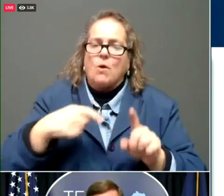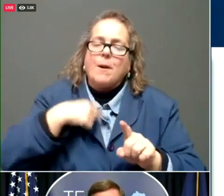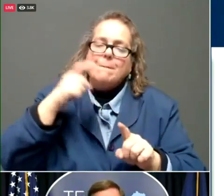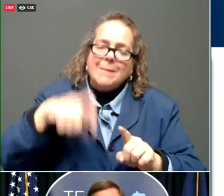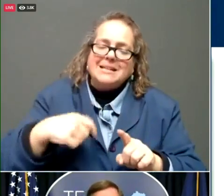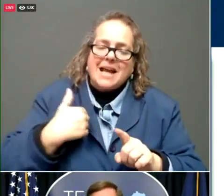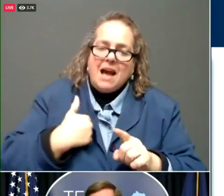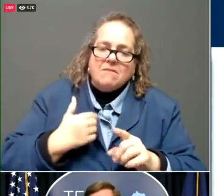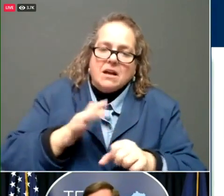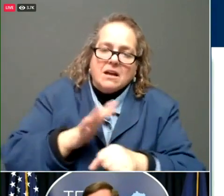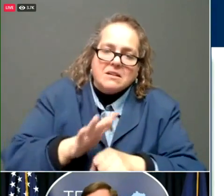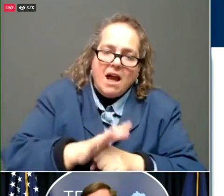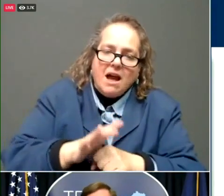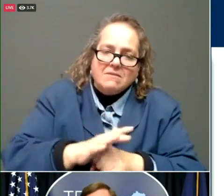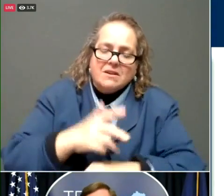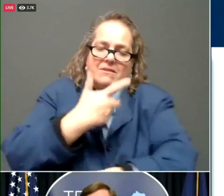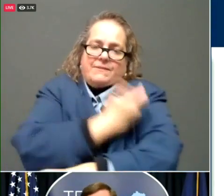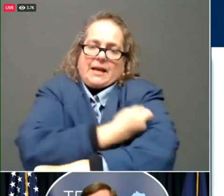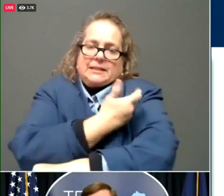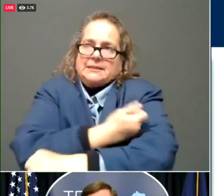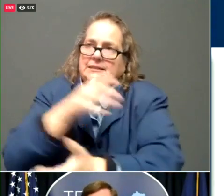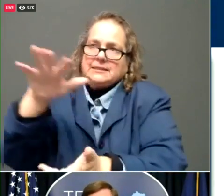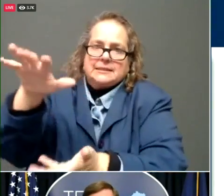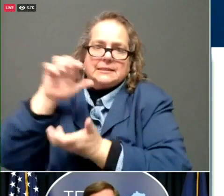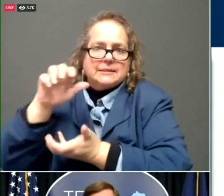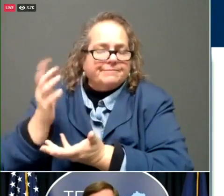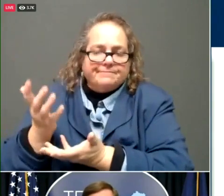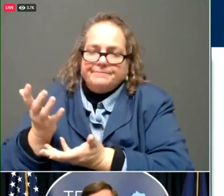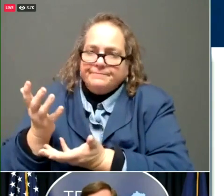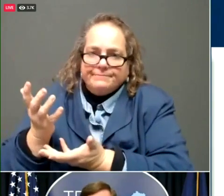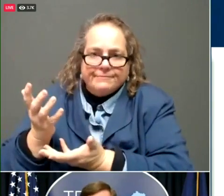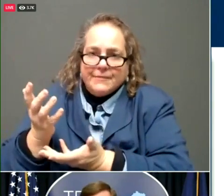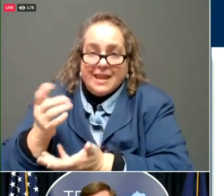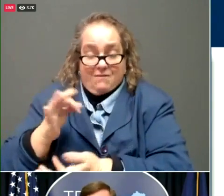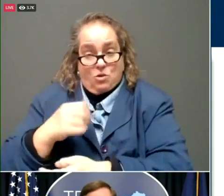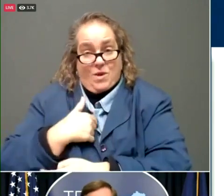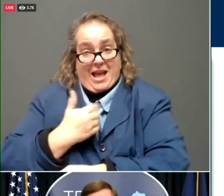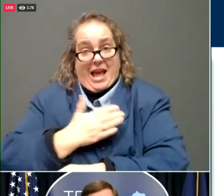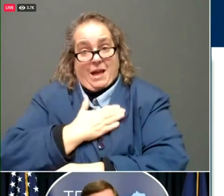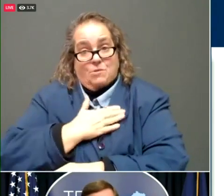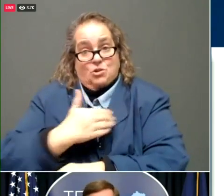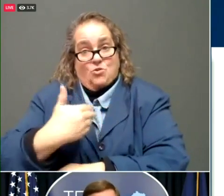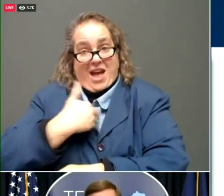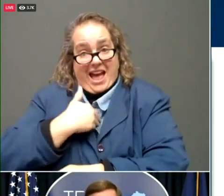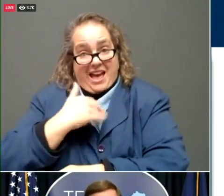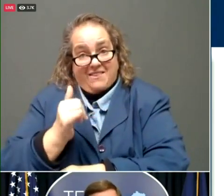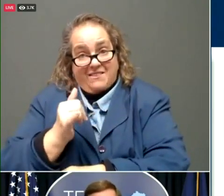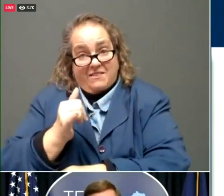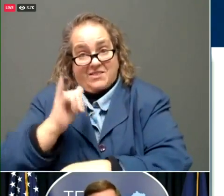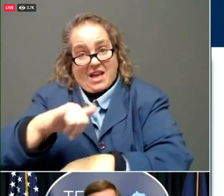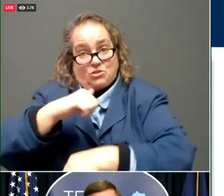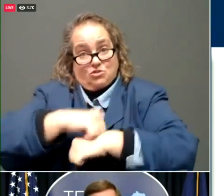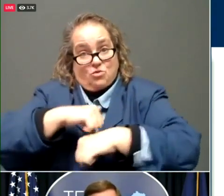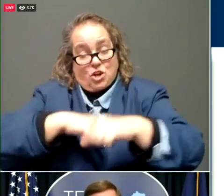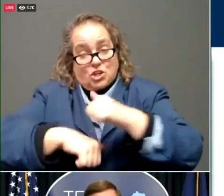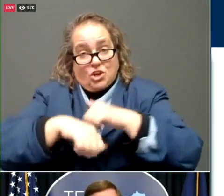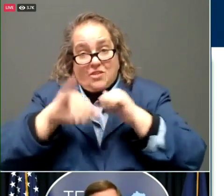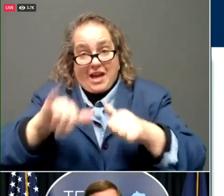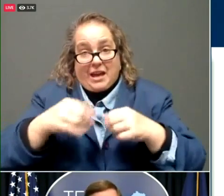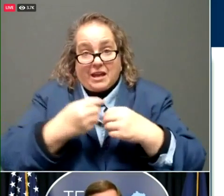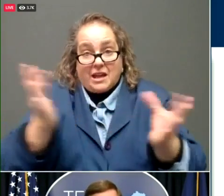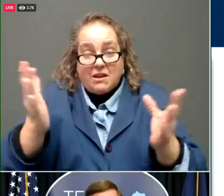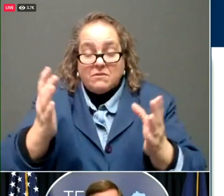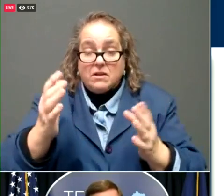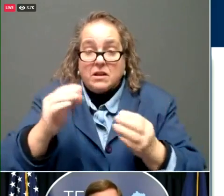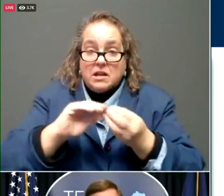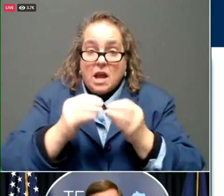If we were just happy having a structure that that could administer the amount of supply we had right now, shame